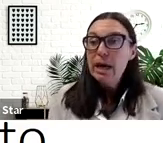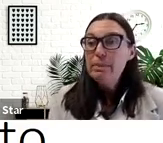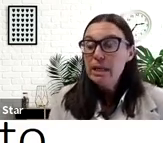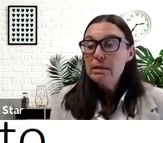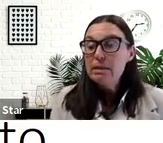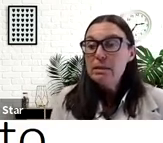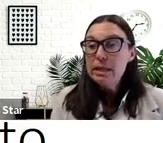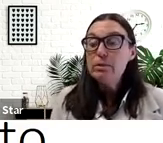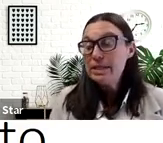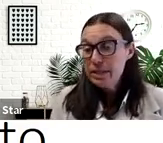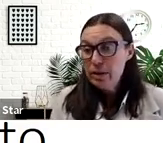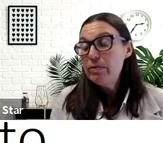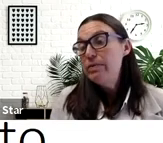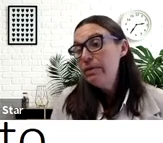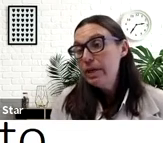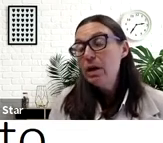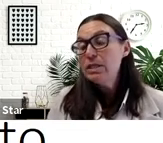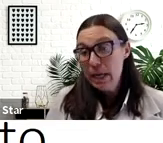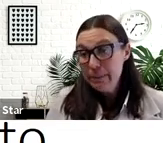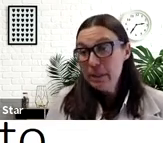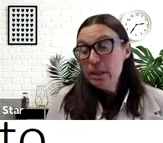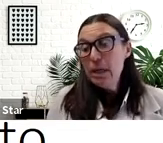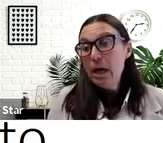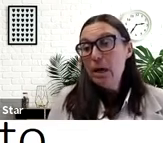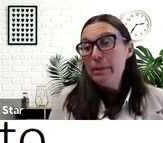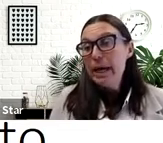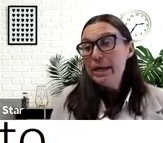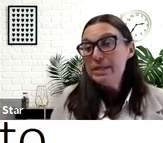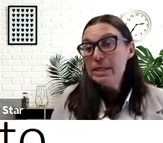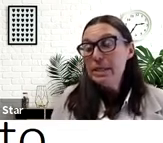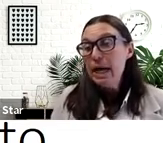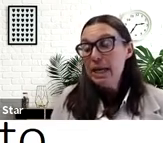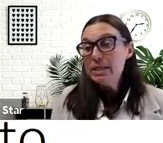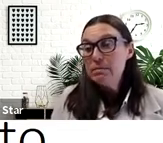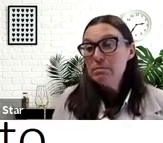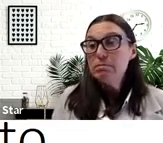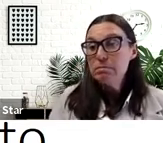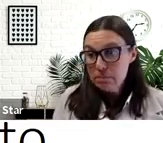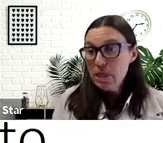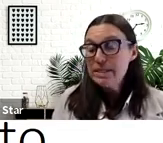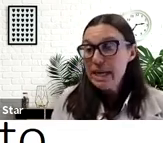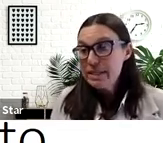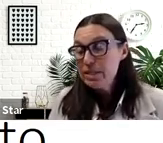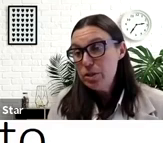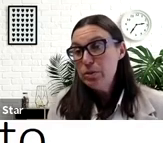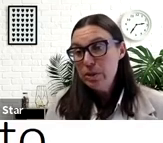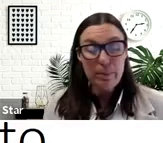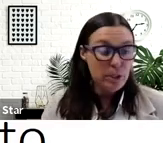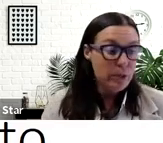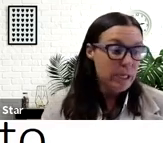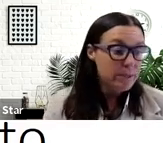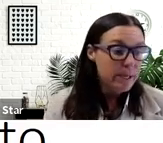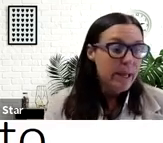had been in New Mexico for a very, very long time, and had lost access to